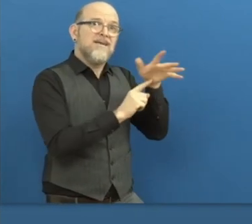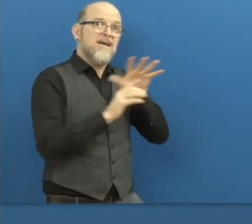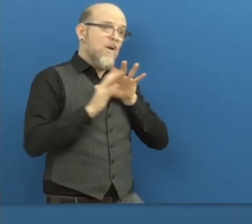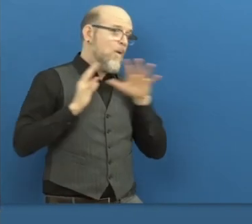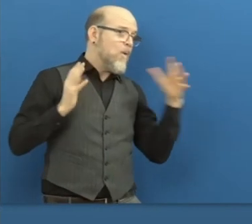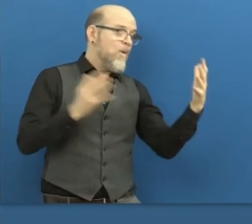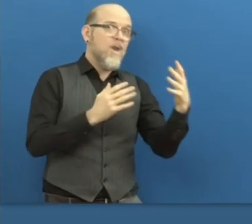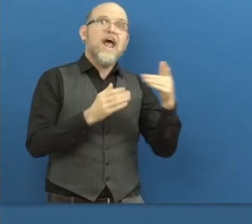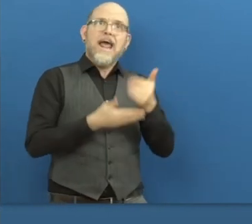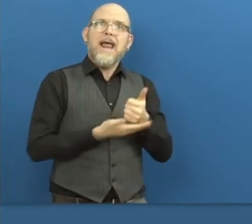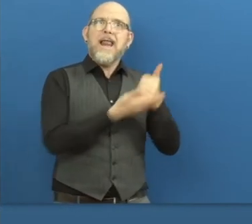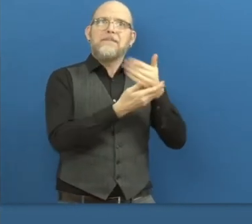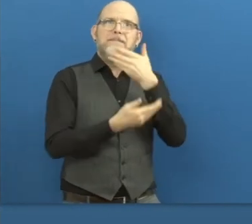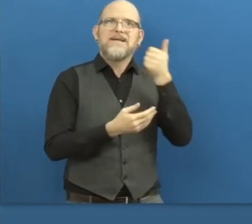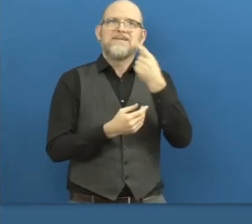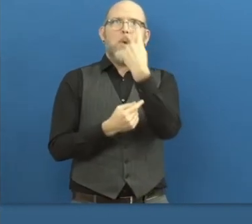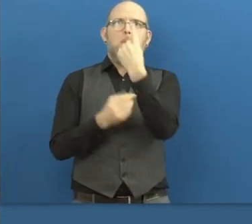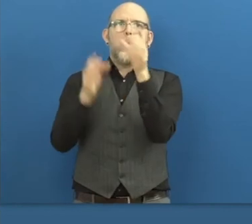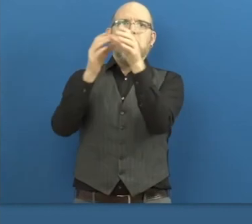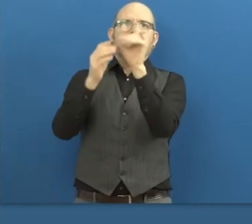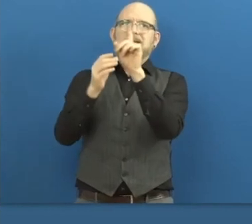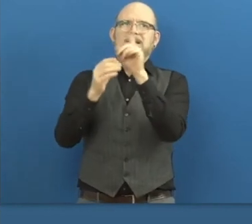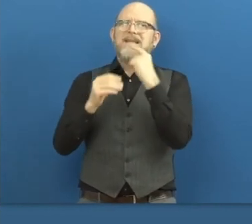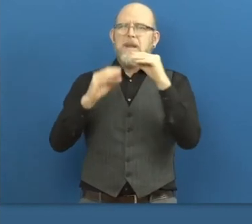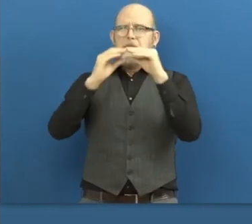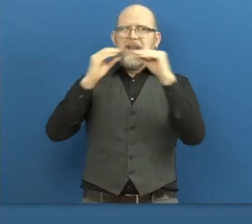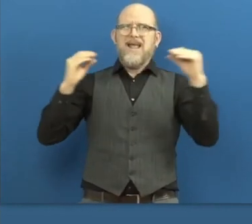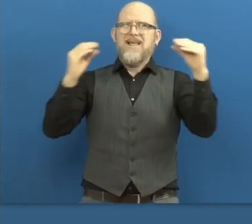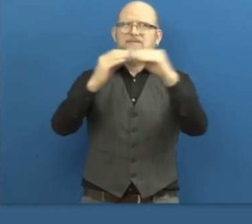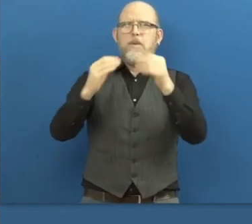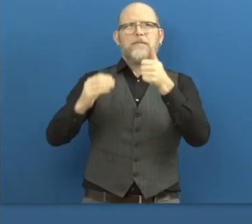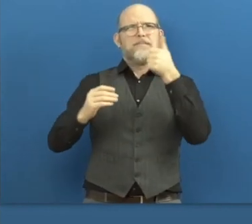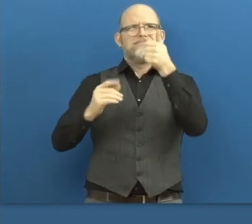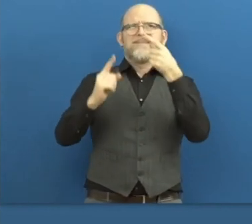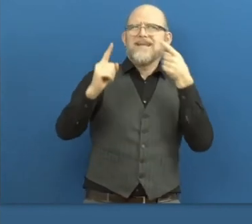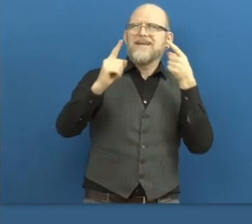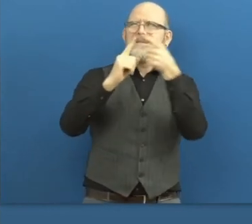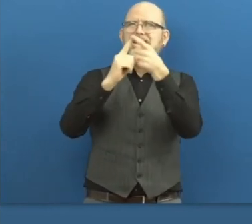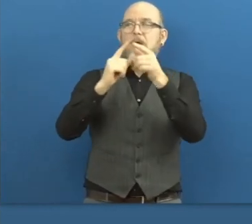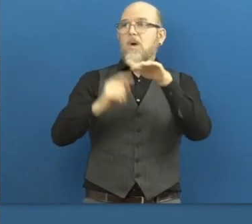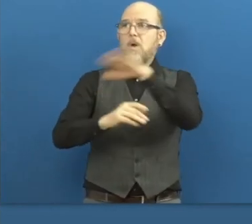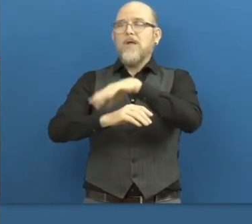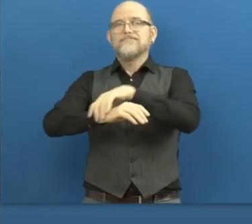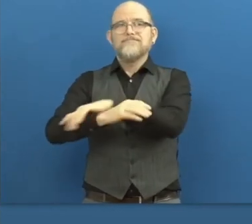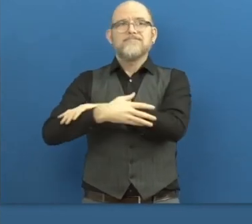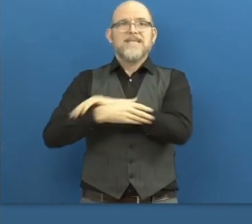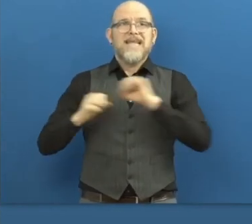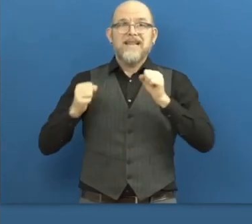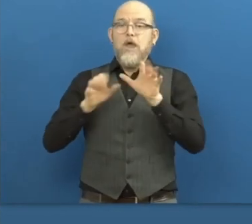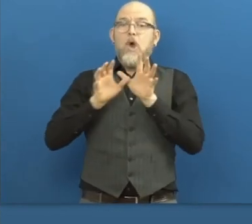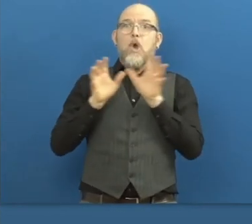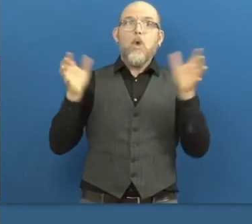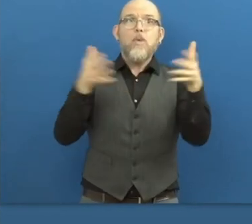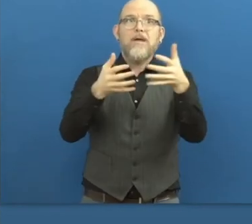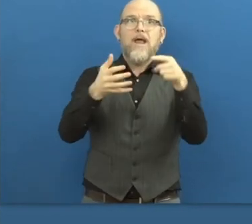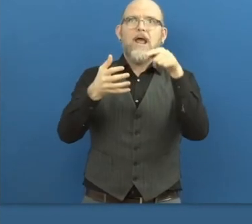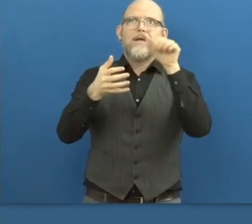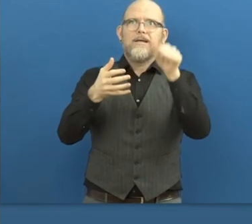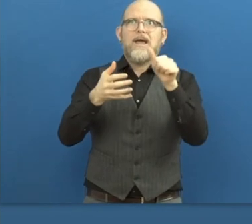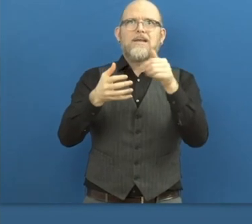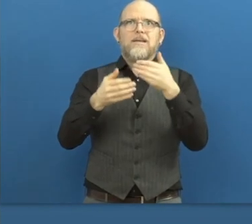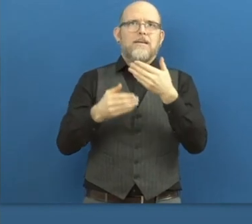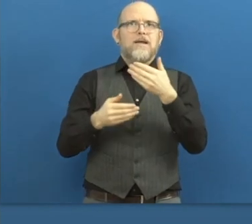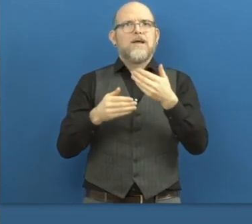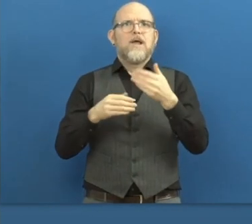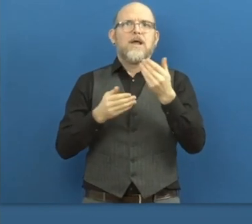initiative that can be global to have the best way to rapidly